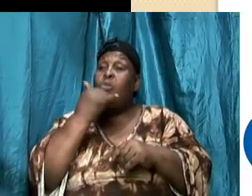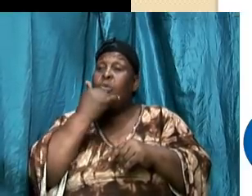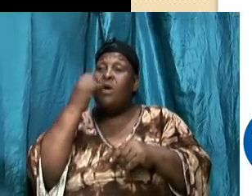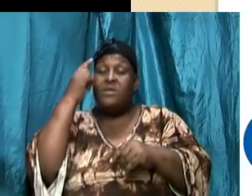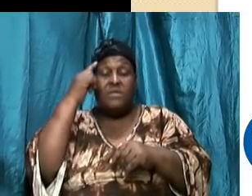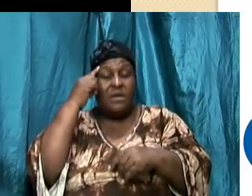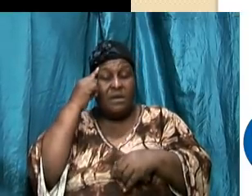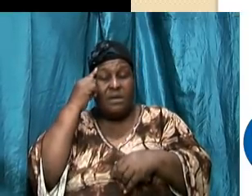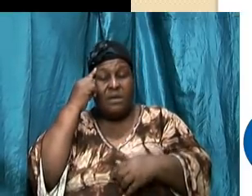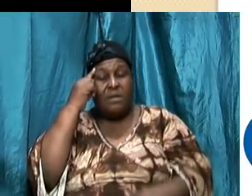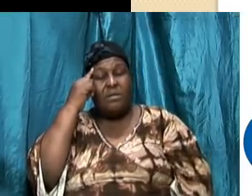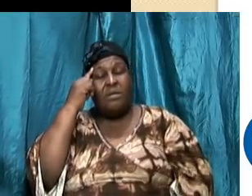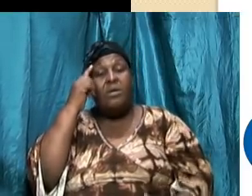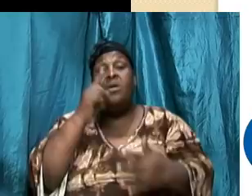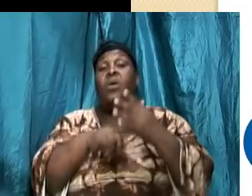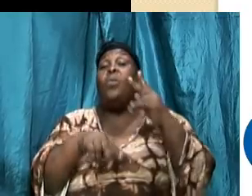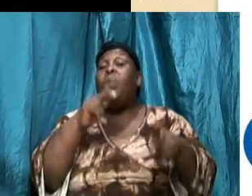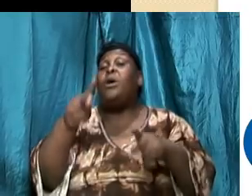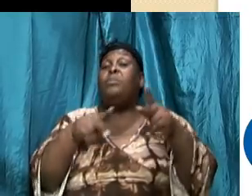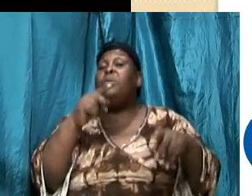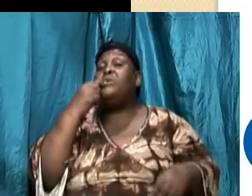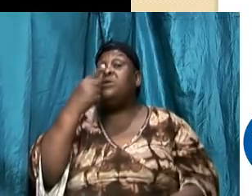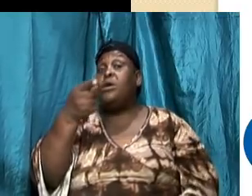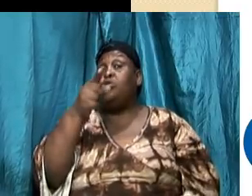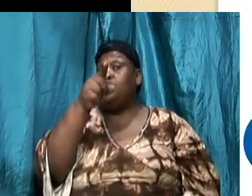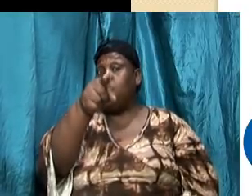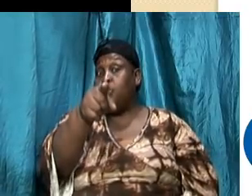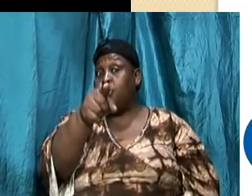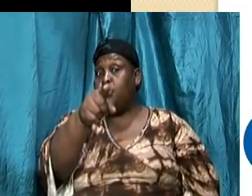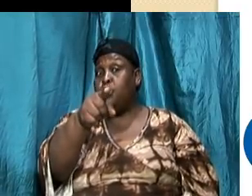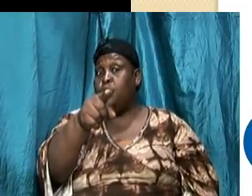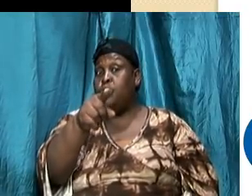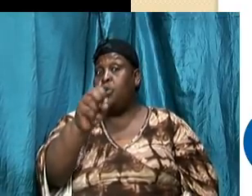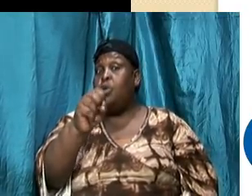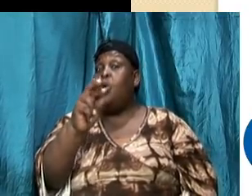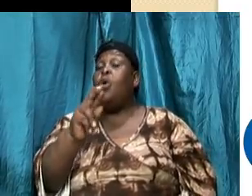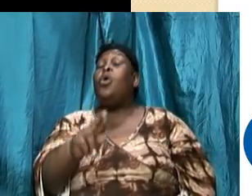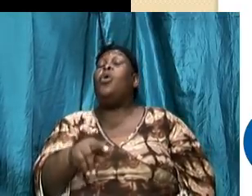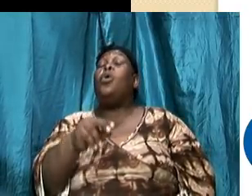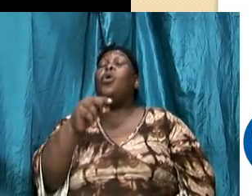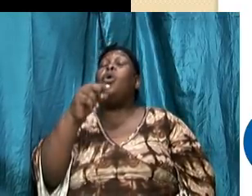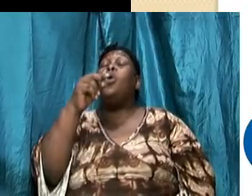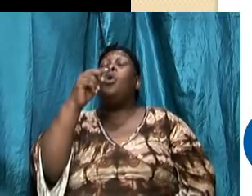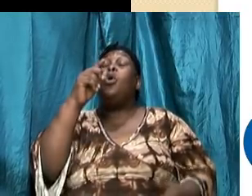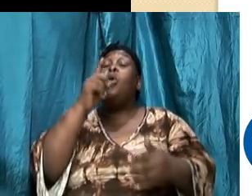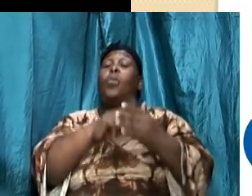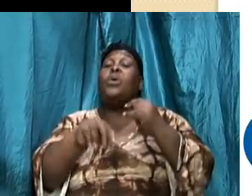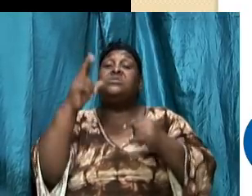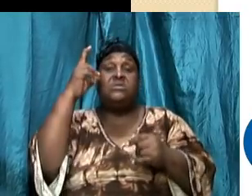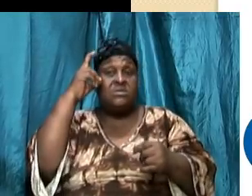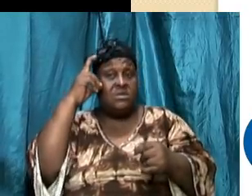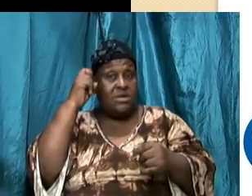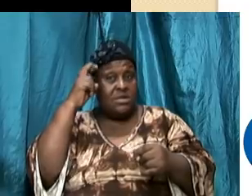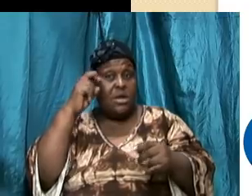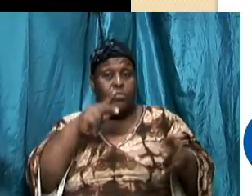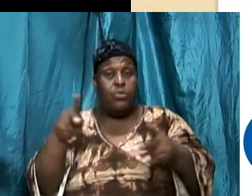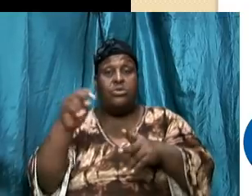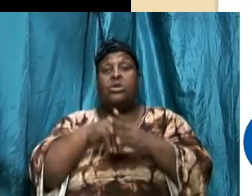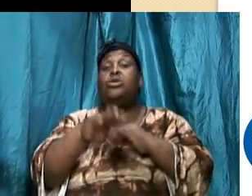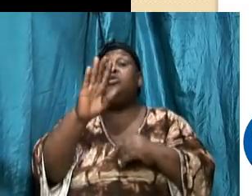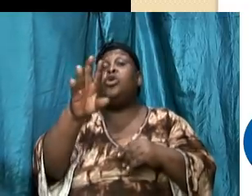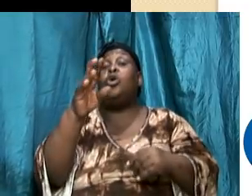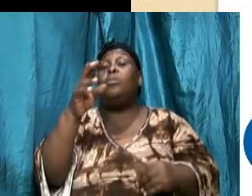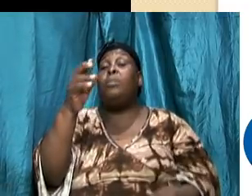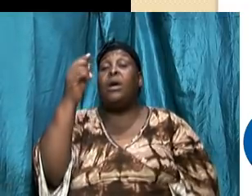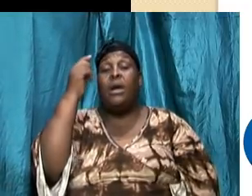is what people might be telling you or what you might be injecting into your mind or when nothing